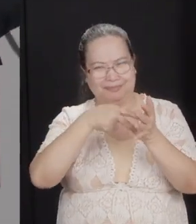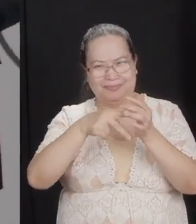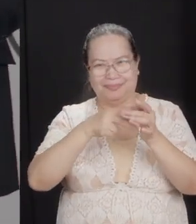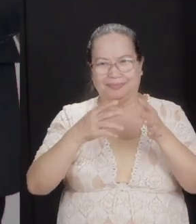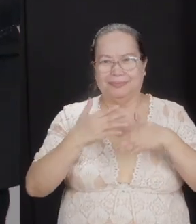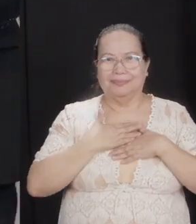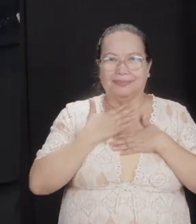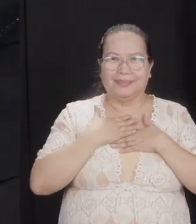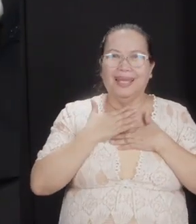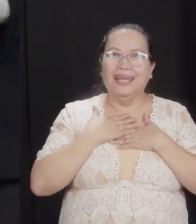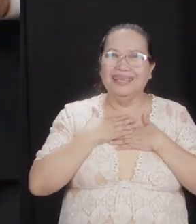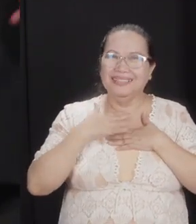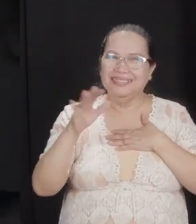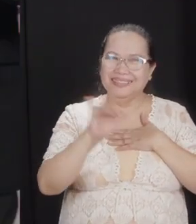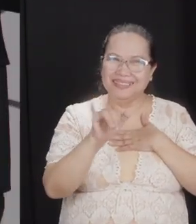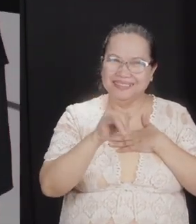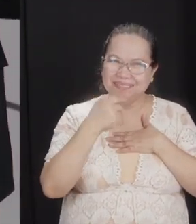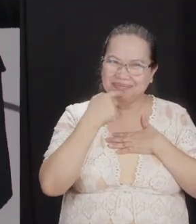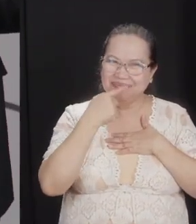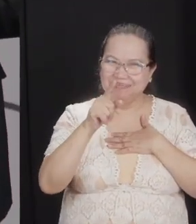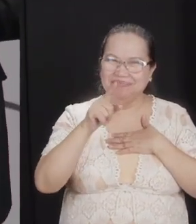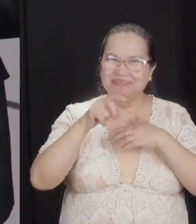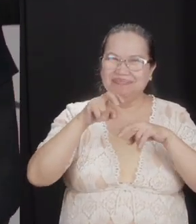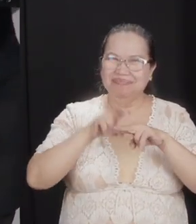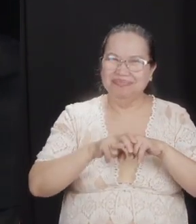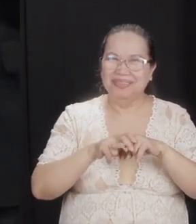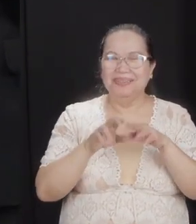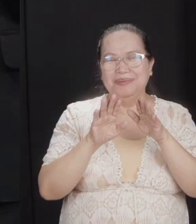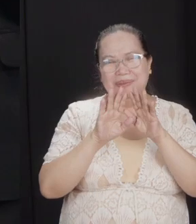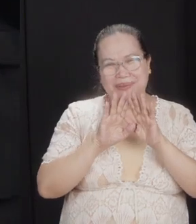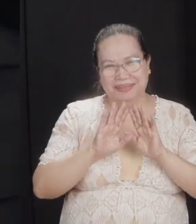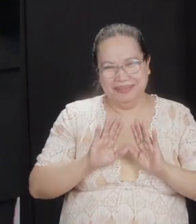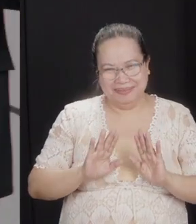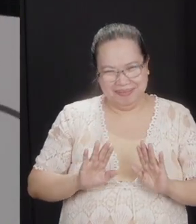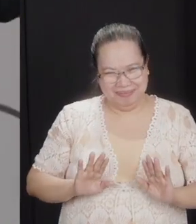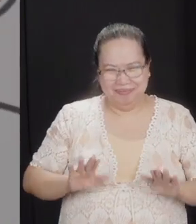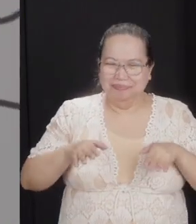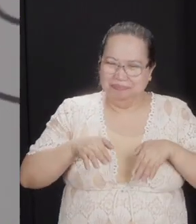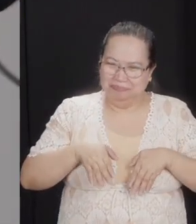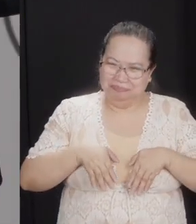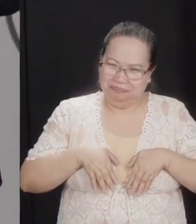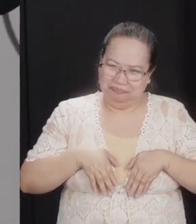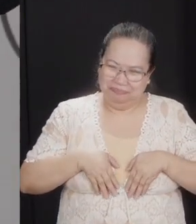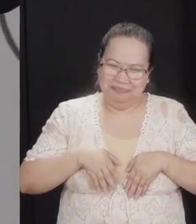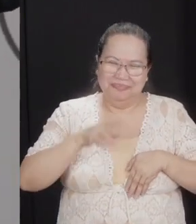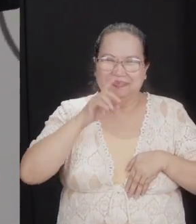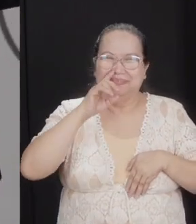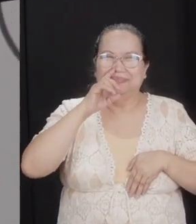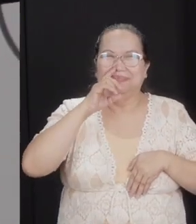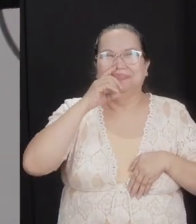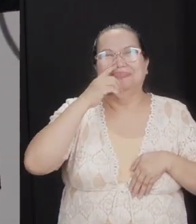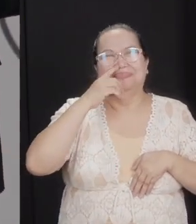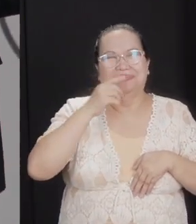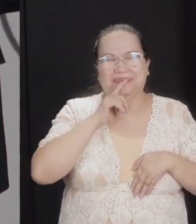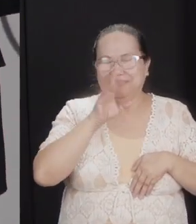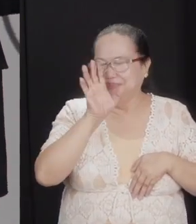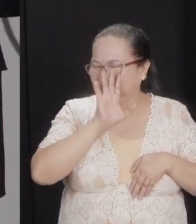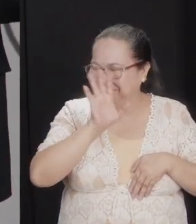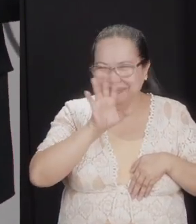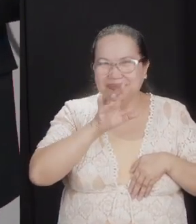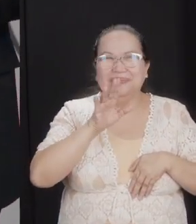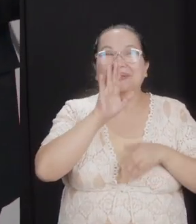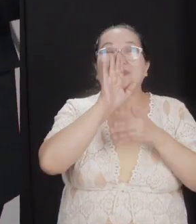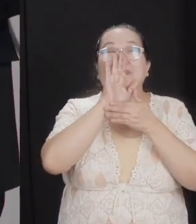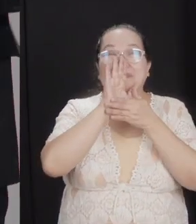glad, but you're so sedate and calm. I hope you don't say boring, but peaceful. Okay,